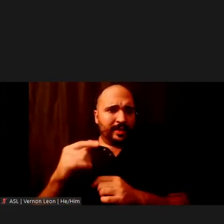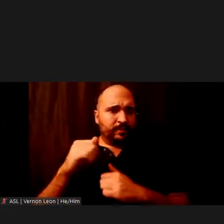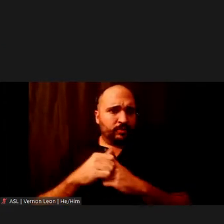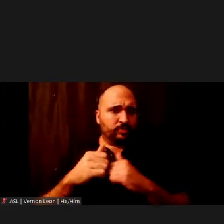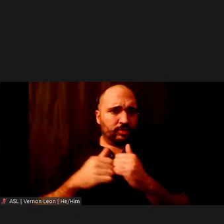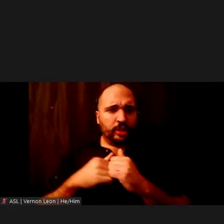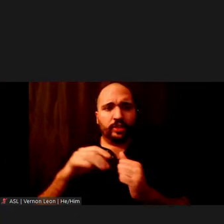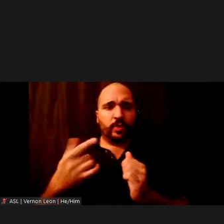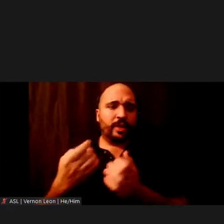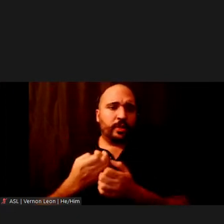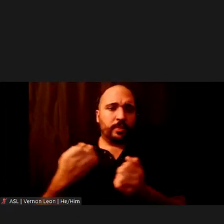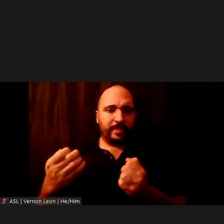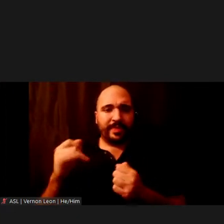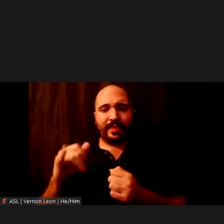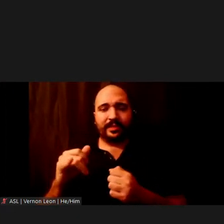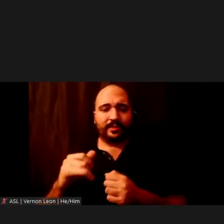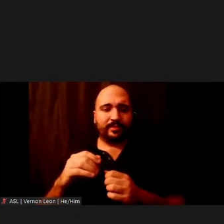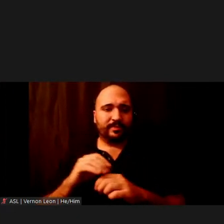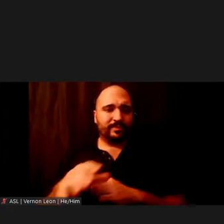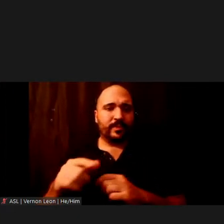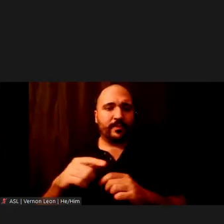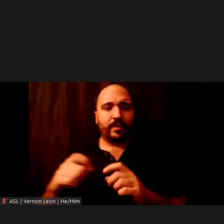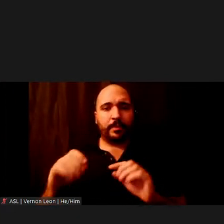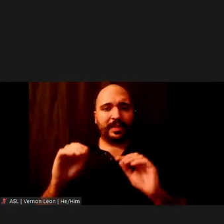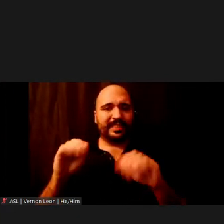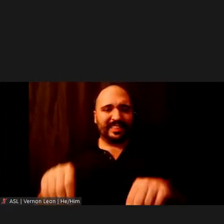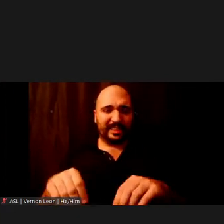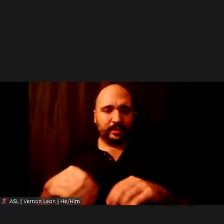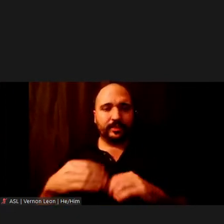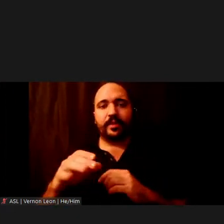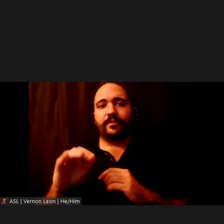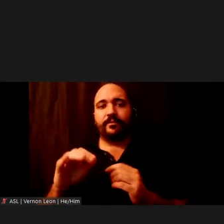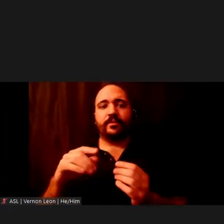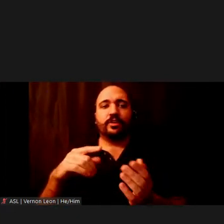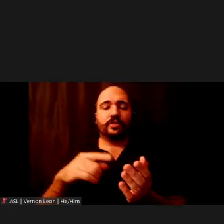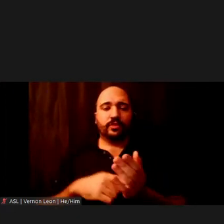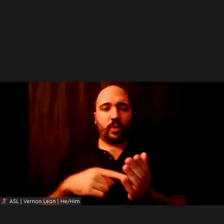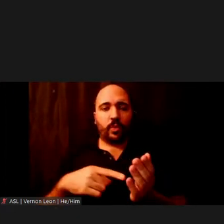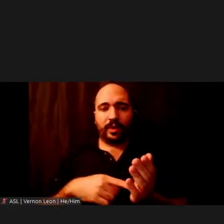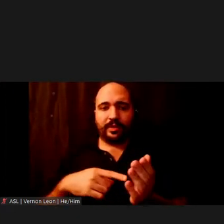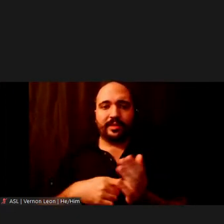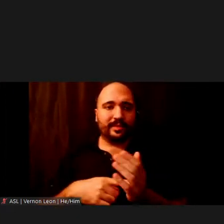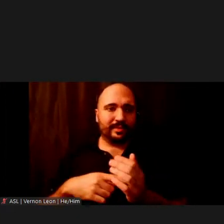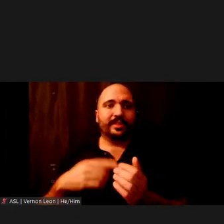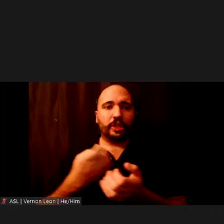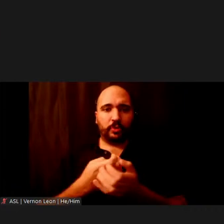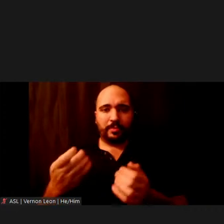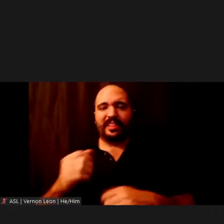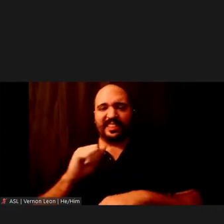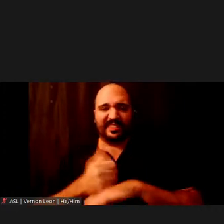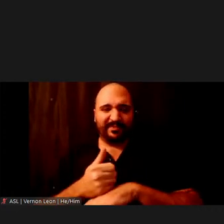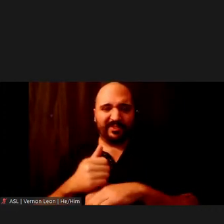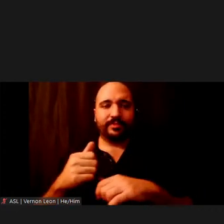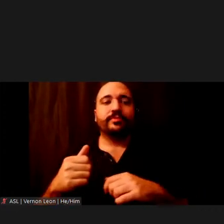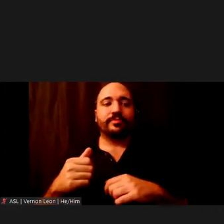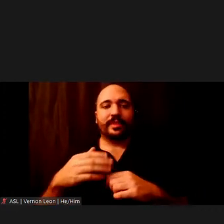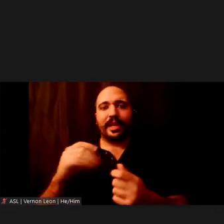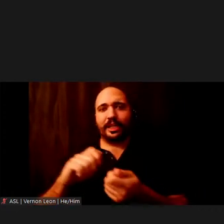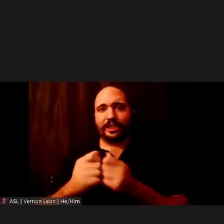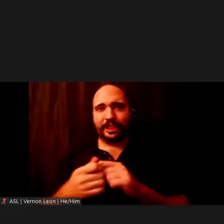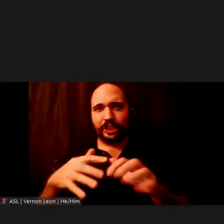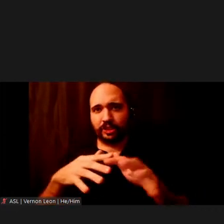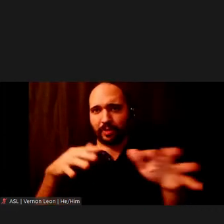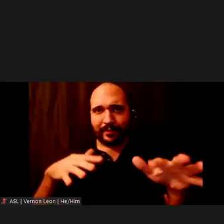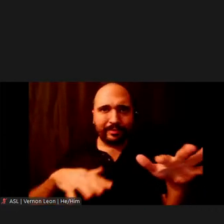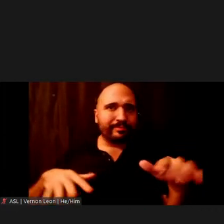effects that result from installation of tolling infrastructure and equipment, or from changes in traffic patterns in the Manhattan Central Business District. For example,